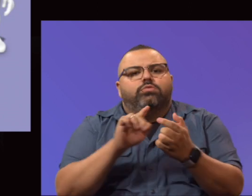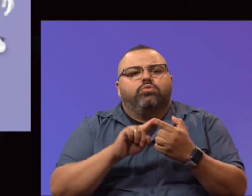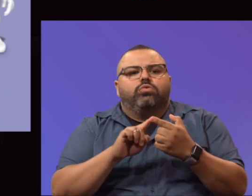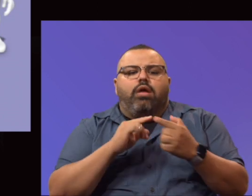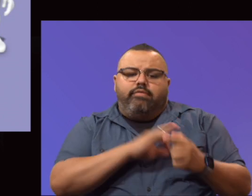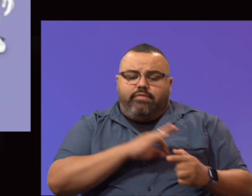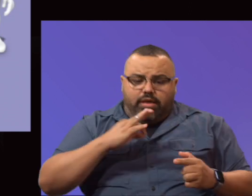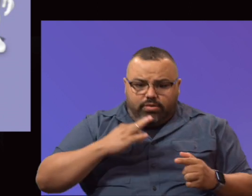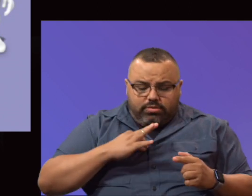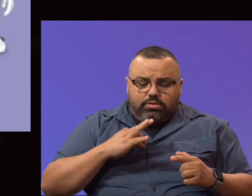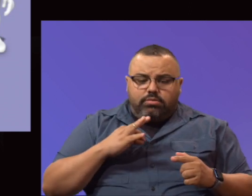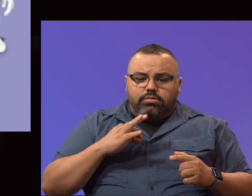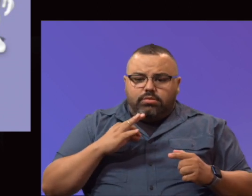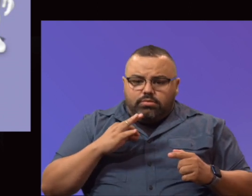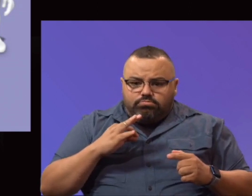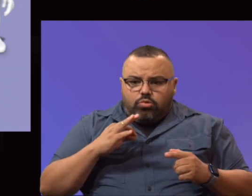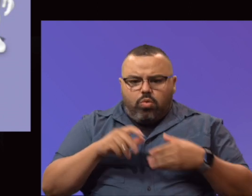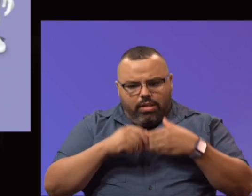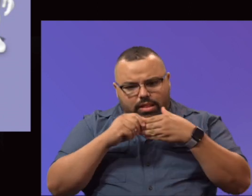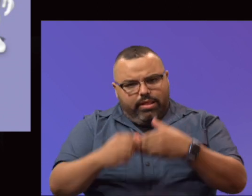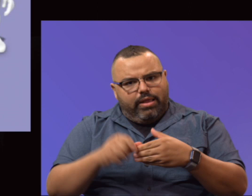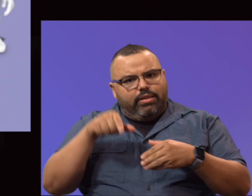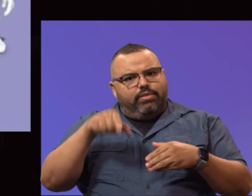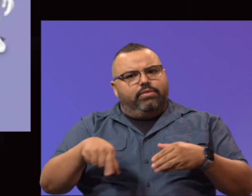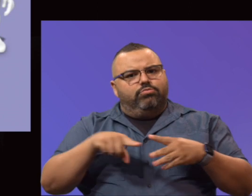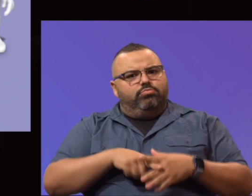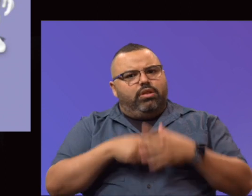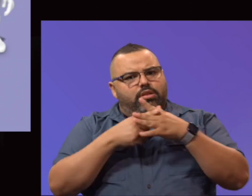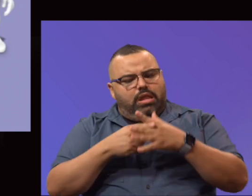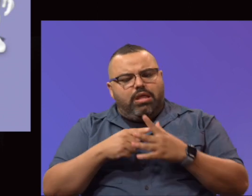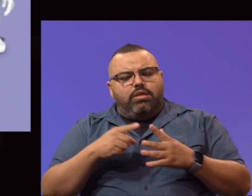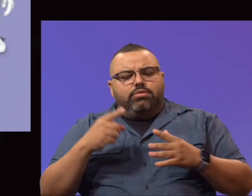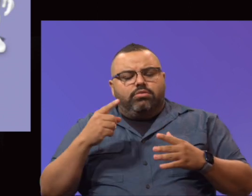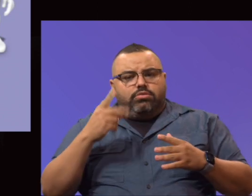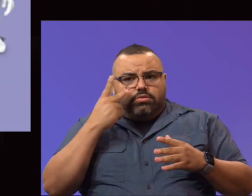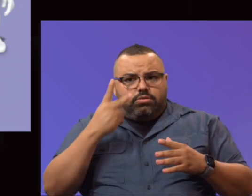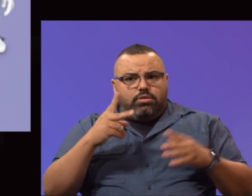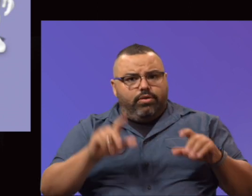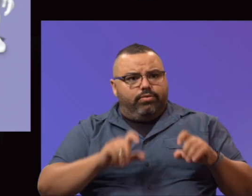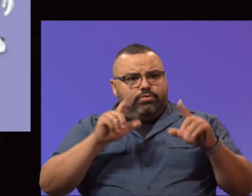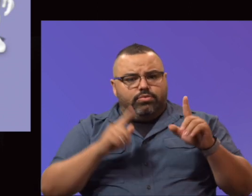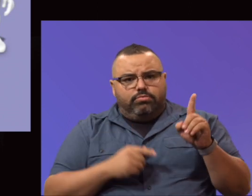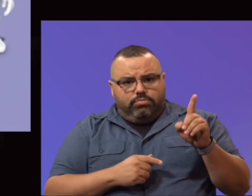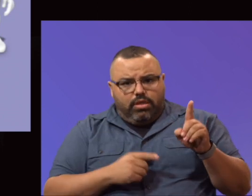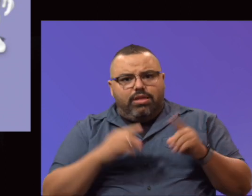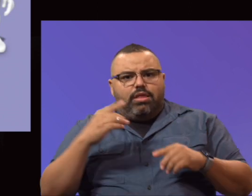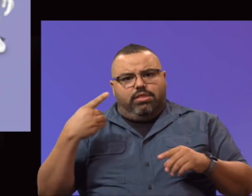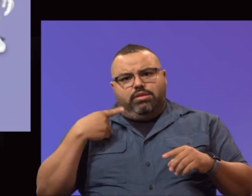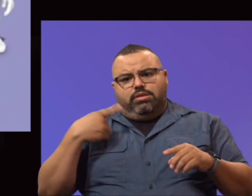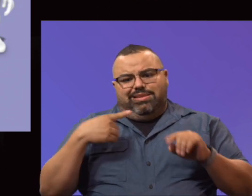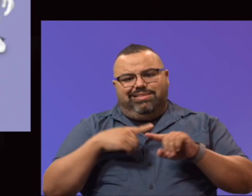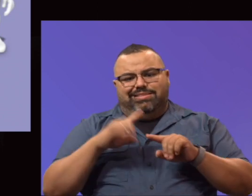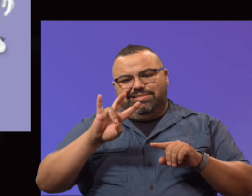faculty who led this particular initiative. As you can see on the screen, we are the dean in seven